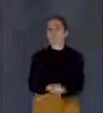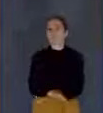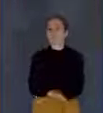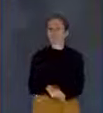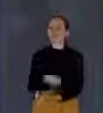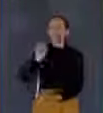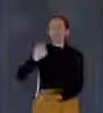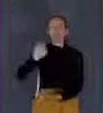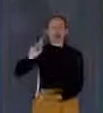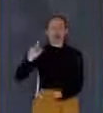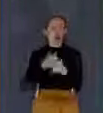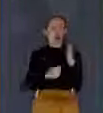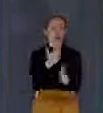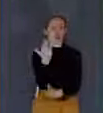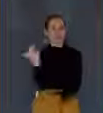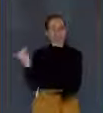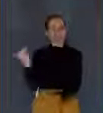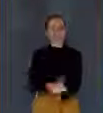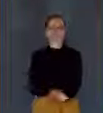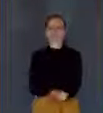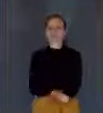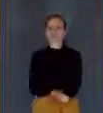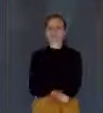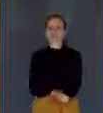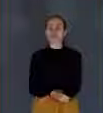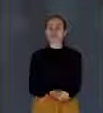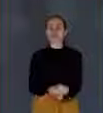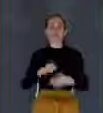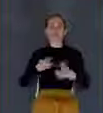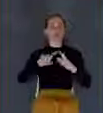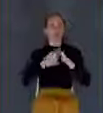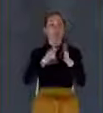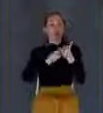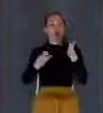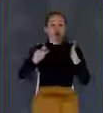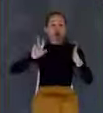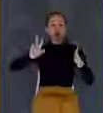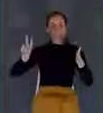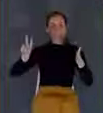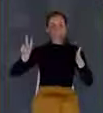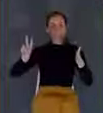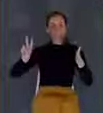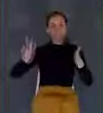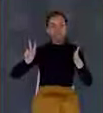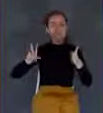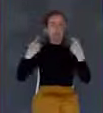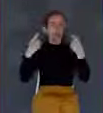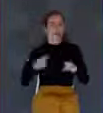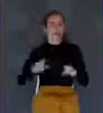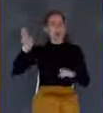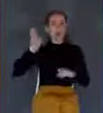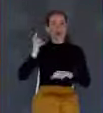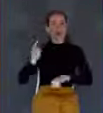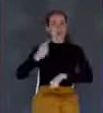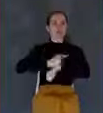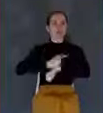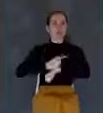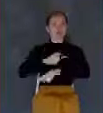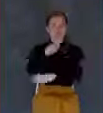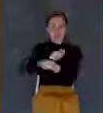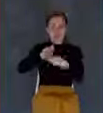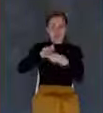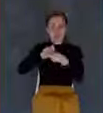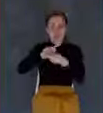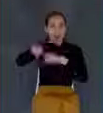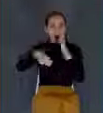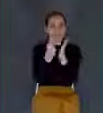Mark, chapter 13, verse 32. But of that day and that hour knoweth no man, know